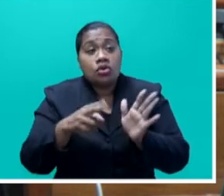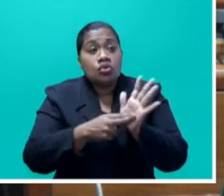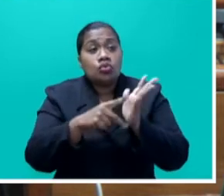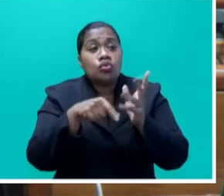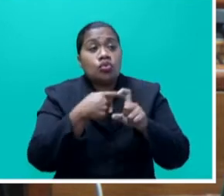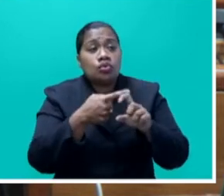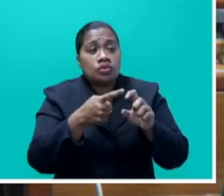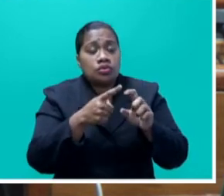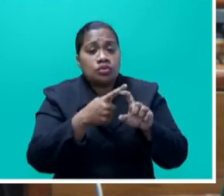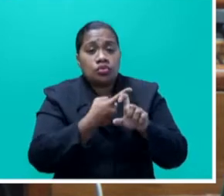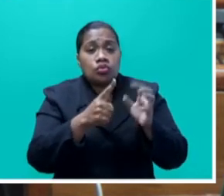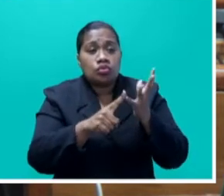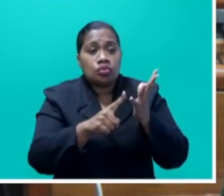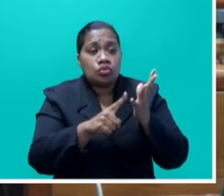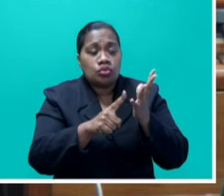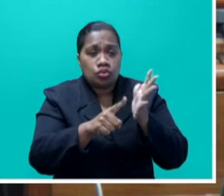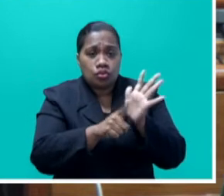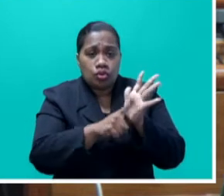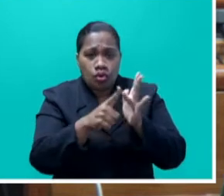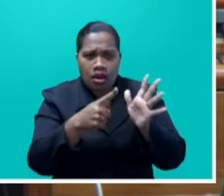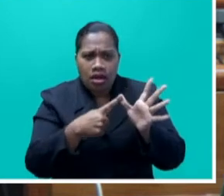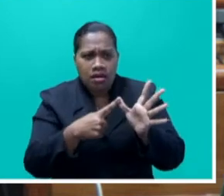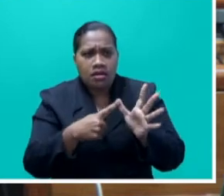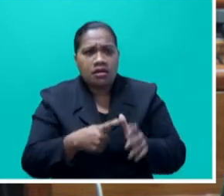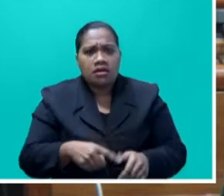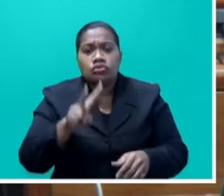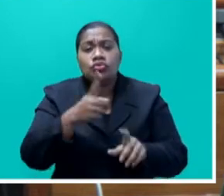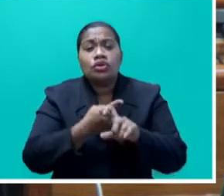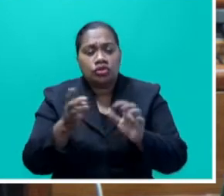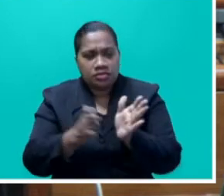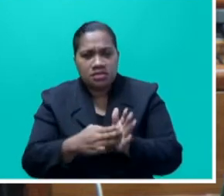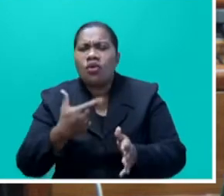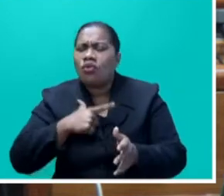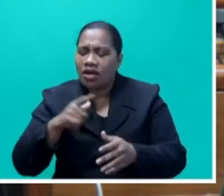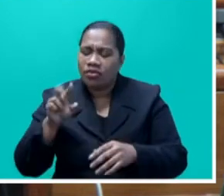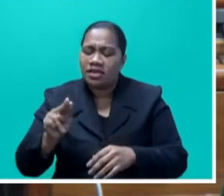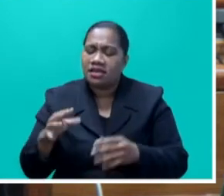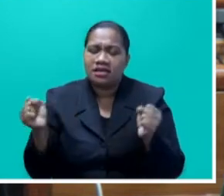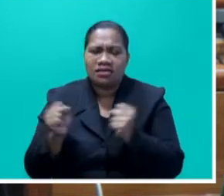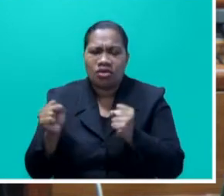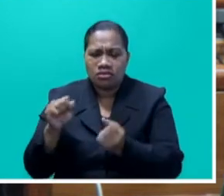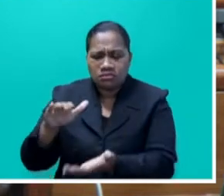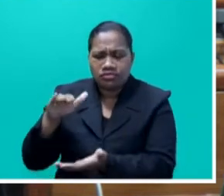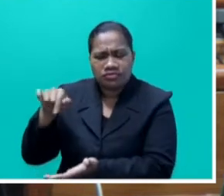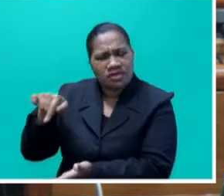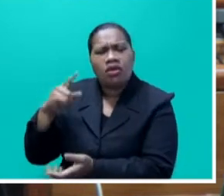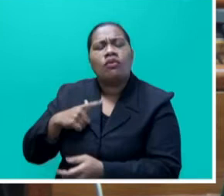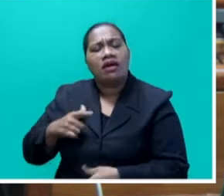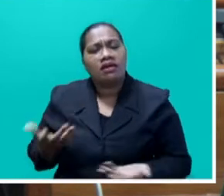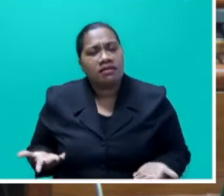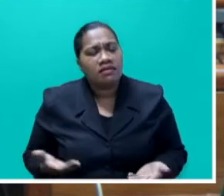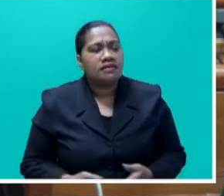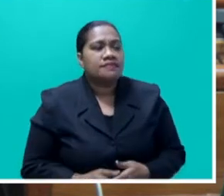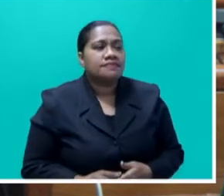kilometres, Tassil Road from Bar Market. Why do we need a coal storage facility there? Speaker say. Instead, we are assisting... Mr.